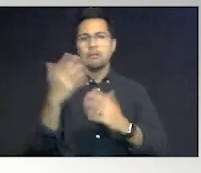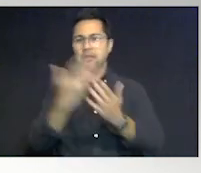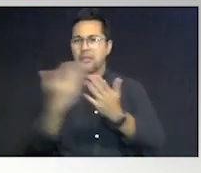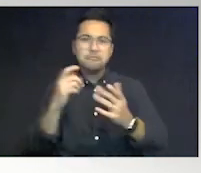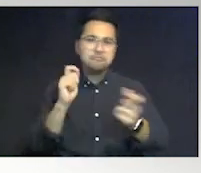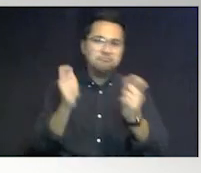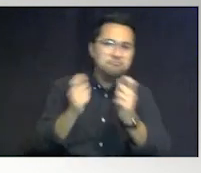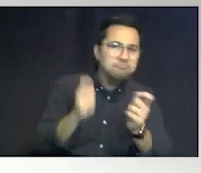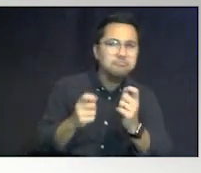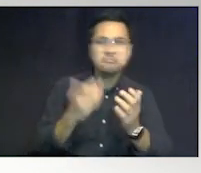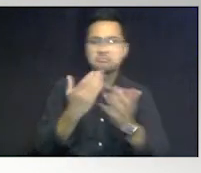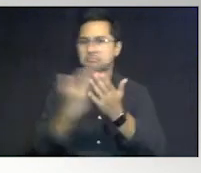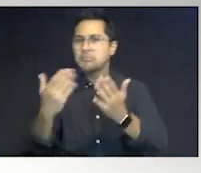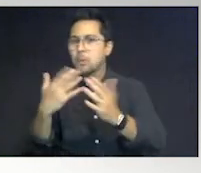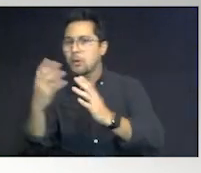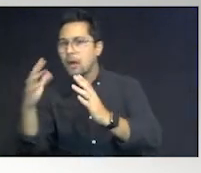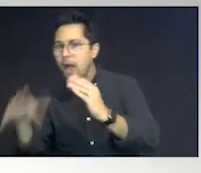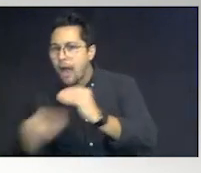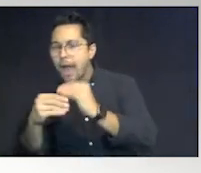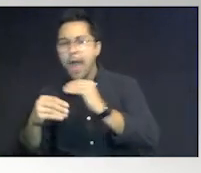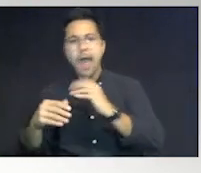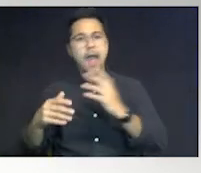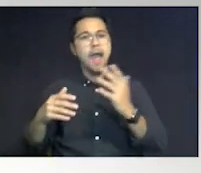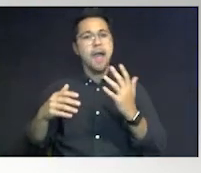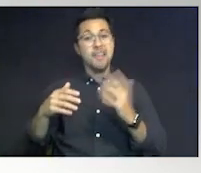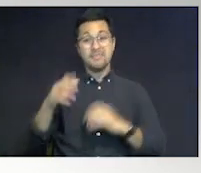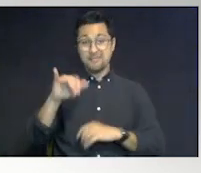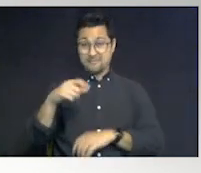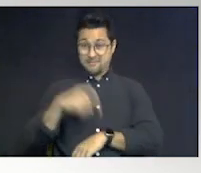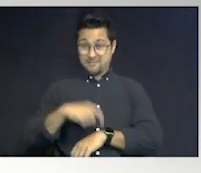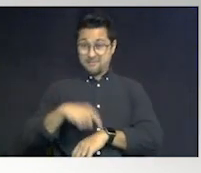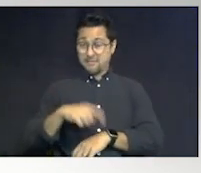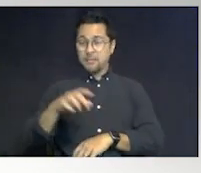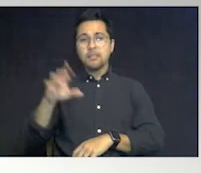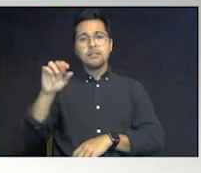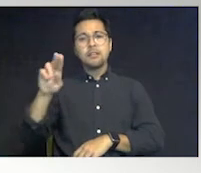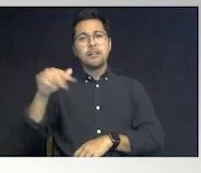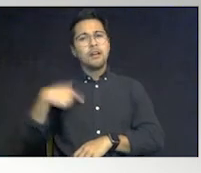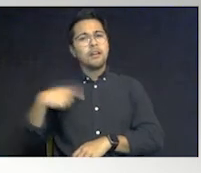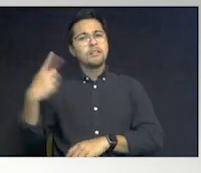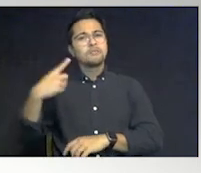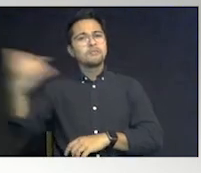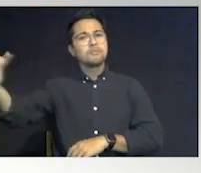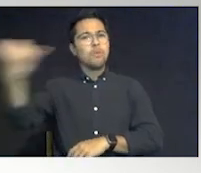we're going to add, how we're going to address it. And around that time, Donna received a phone call